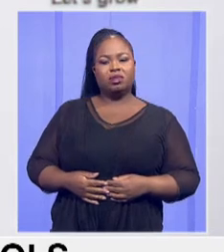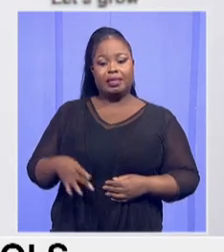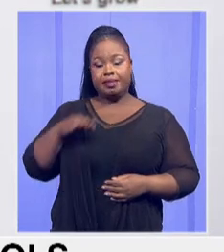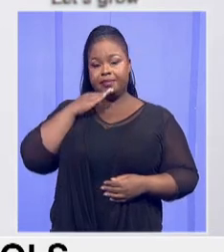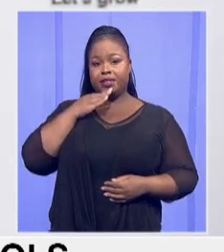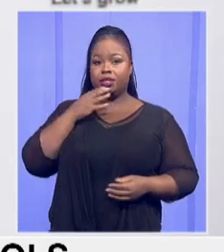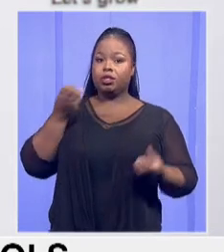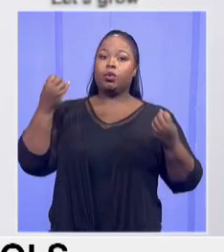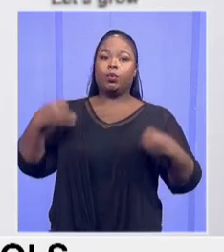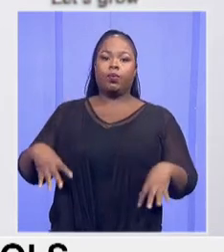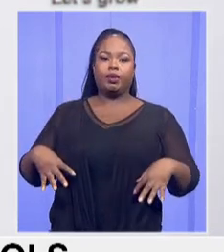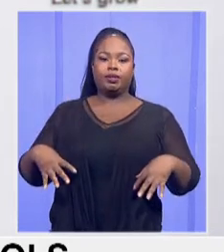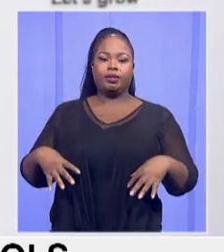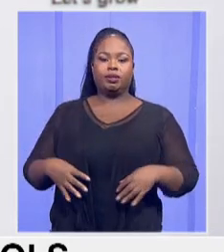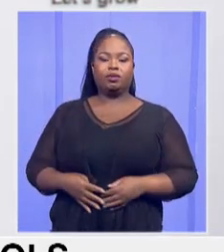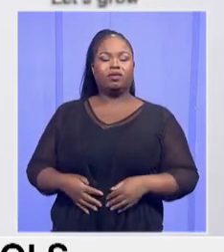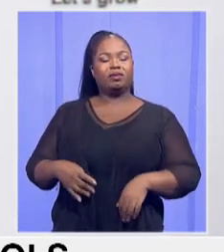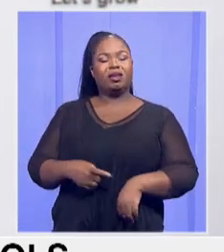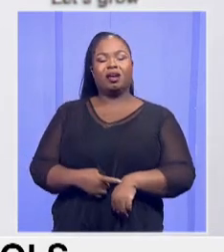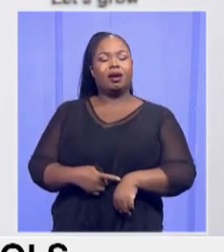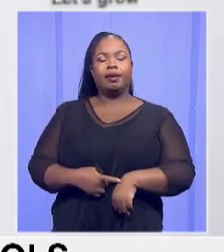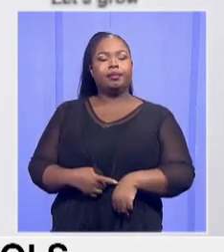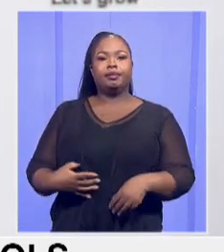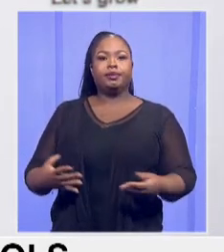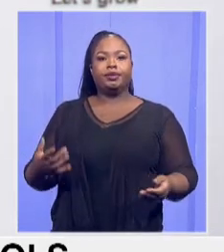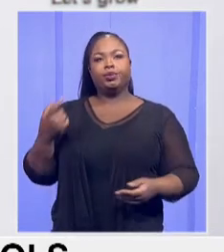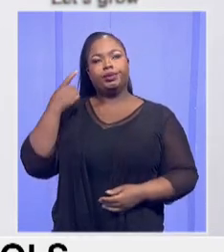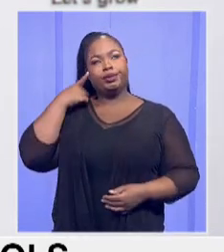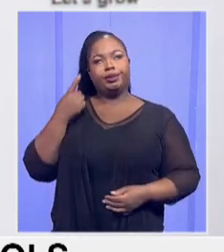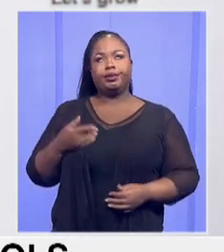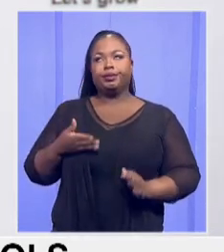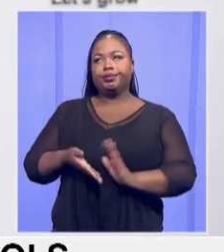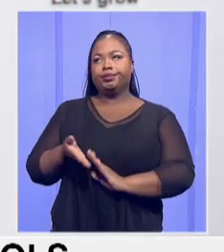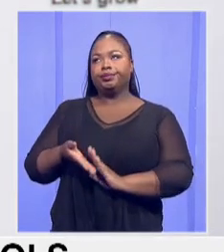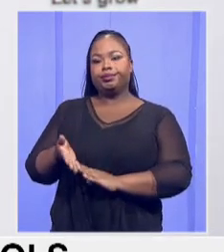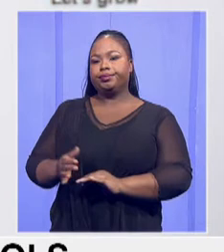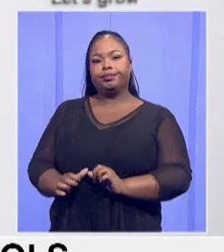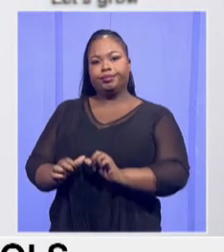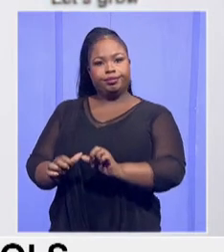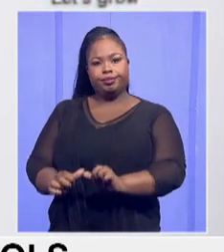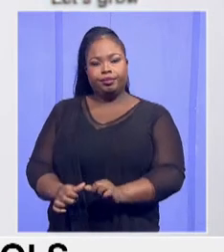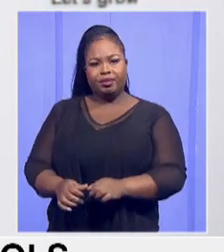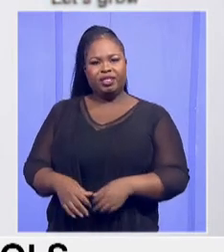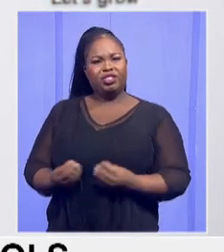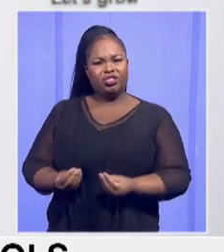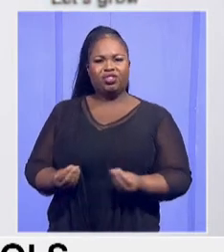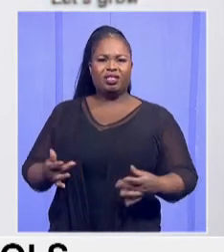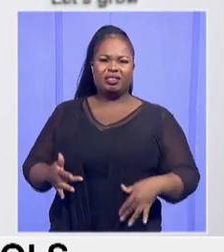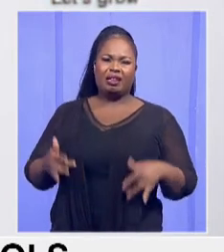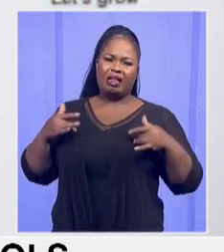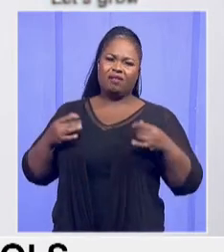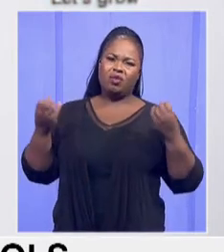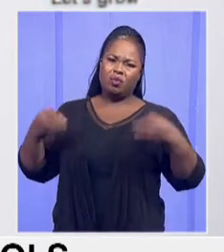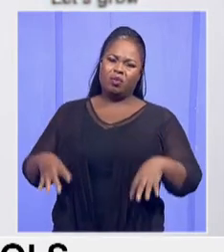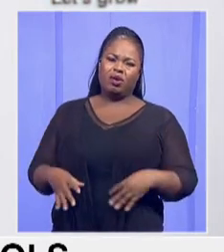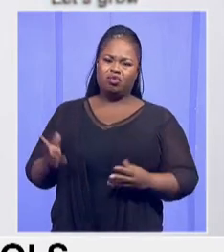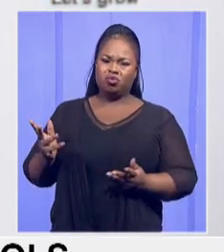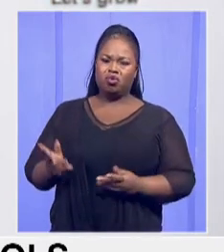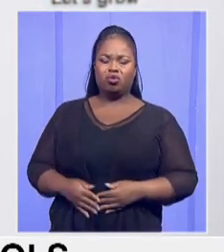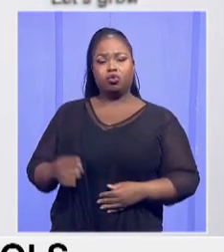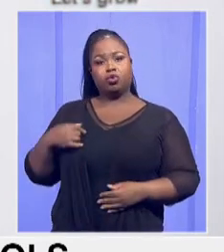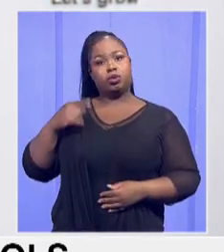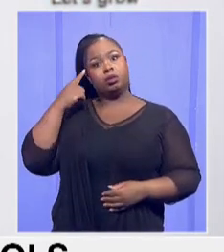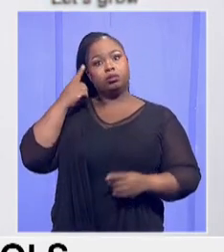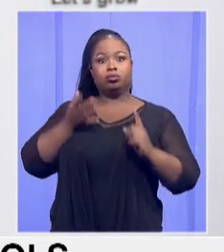waste of time to really think we're running them, but it's also to waste children's lives to think we can achieve